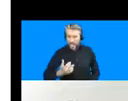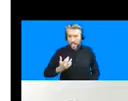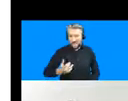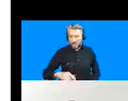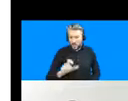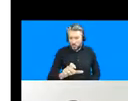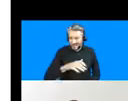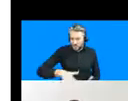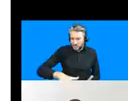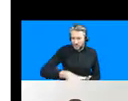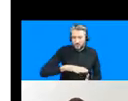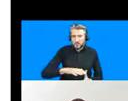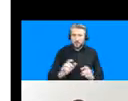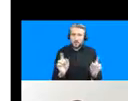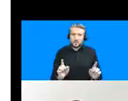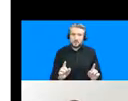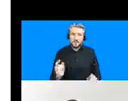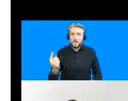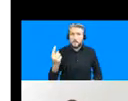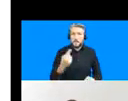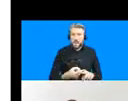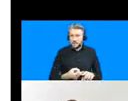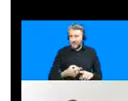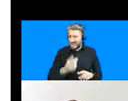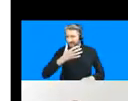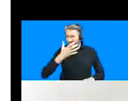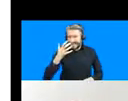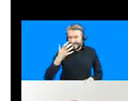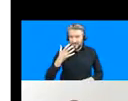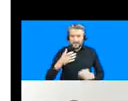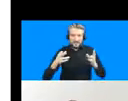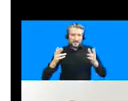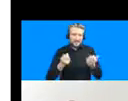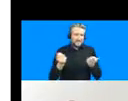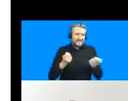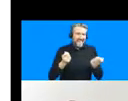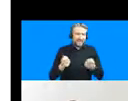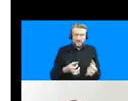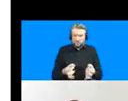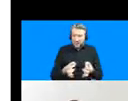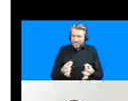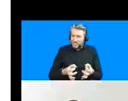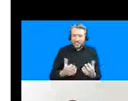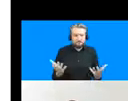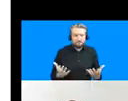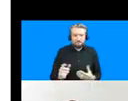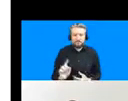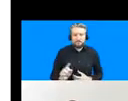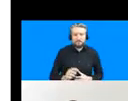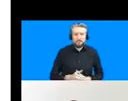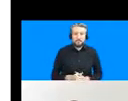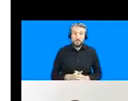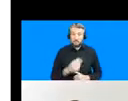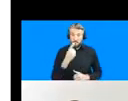strategies and the targets were a low-income household so we ended up with 504 female and 596 male participants